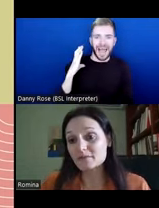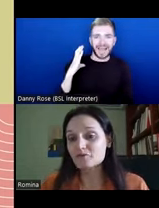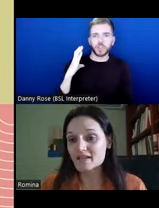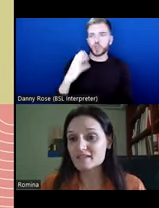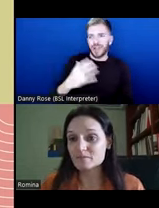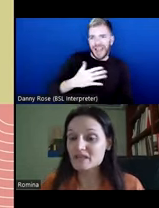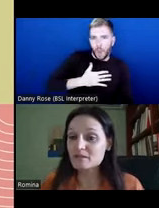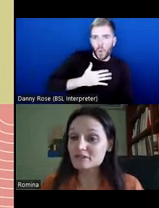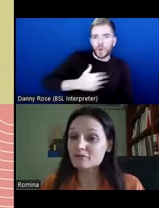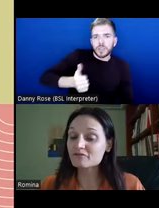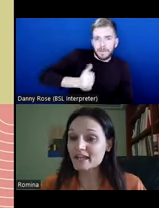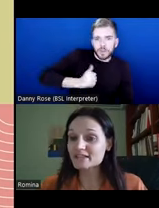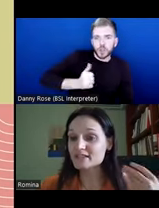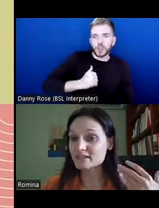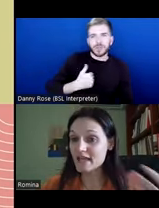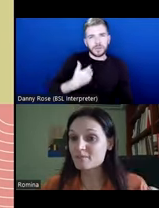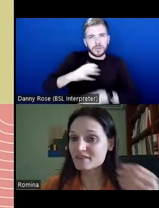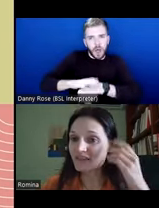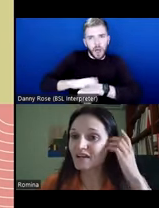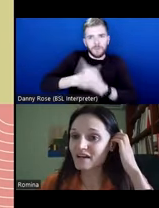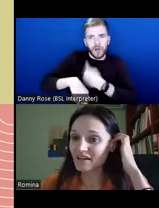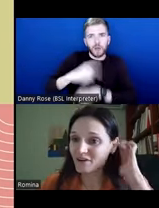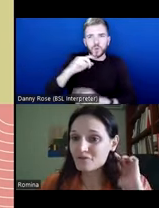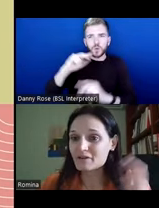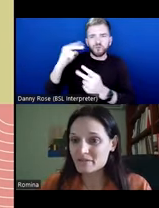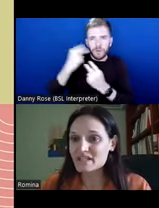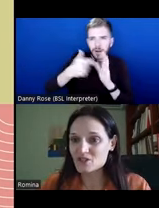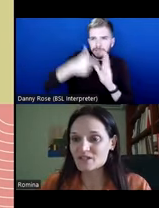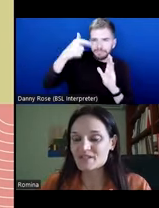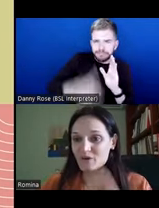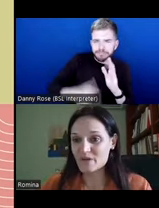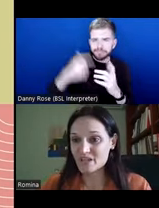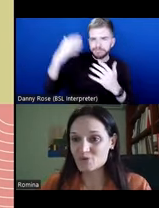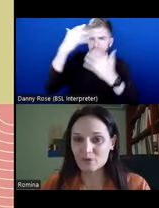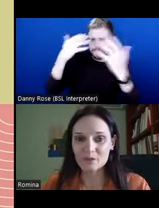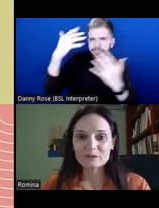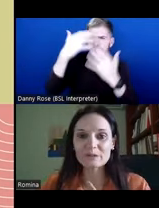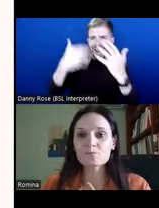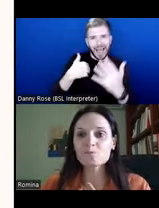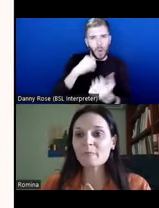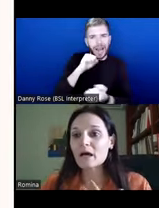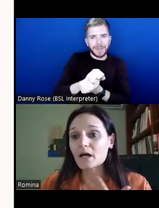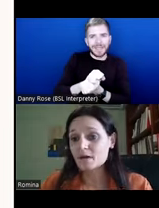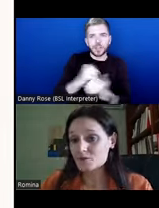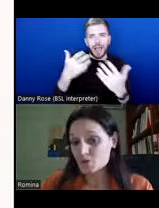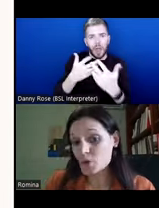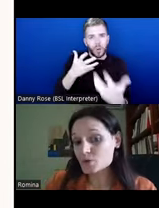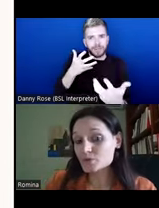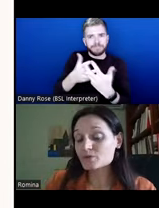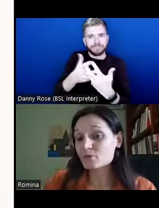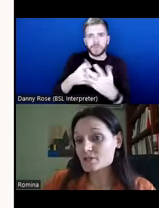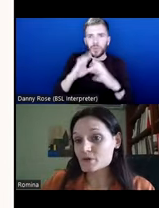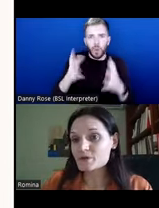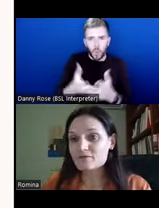takes some time for us to be able to reflect in depth of our limitations and how we engage with the world. To